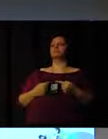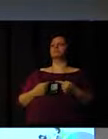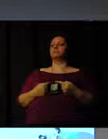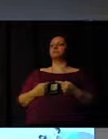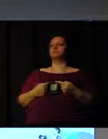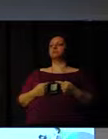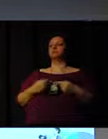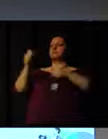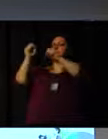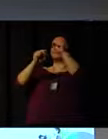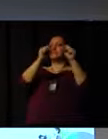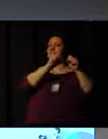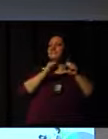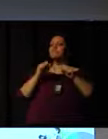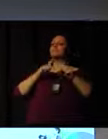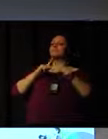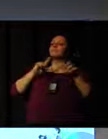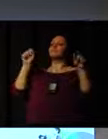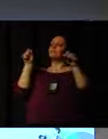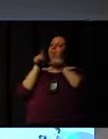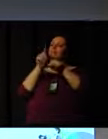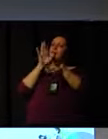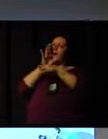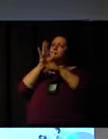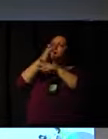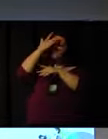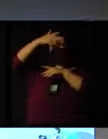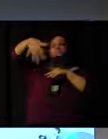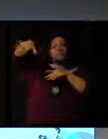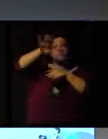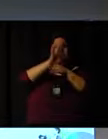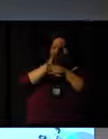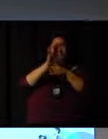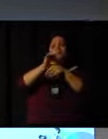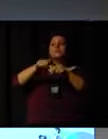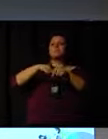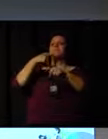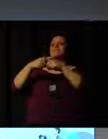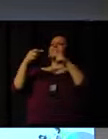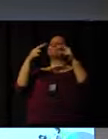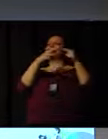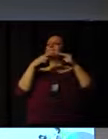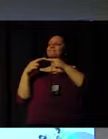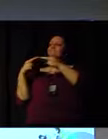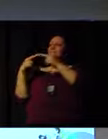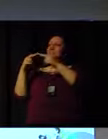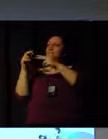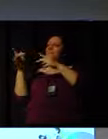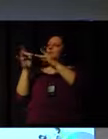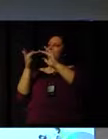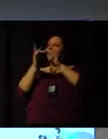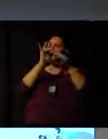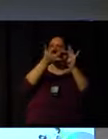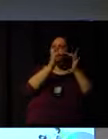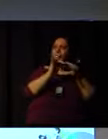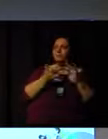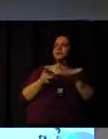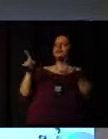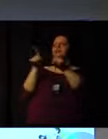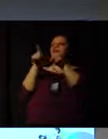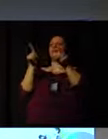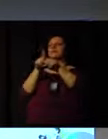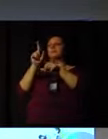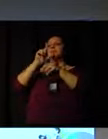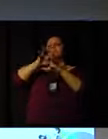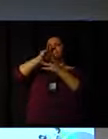You need, of course, also the support of individuals. You need a network that is both local and global.